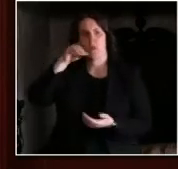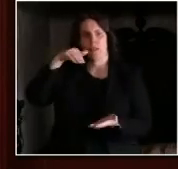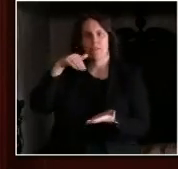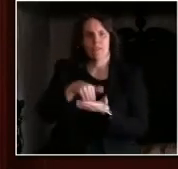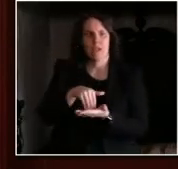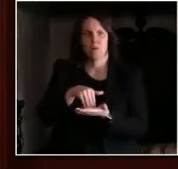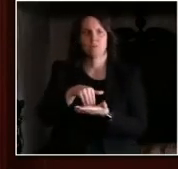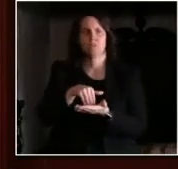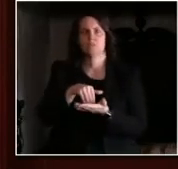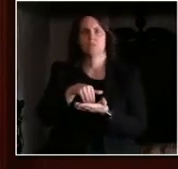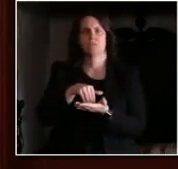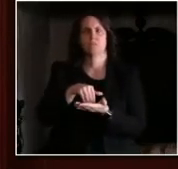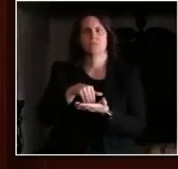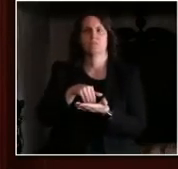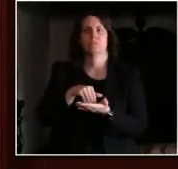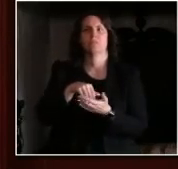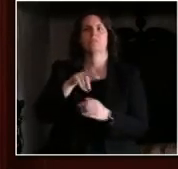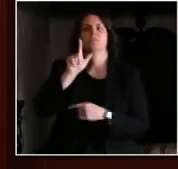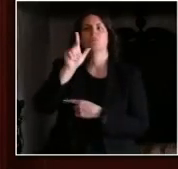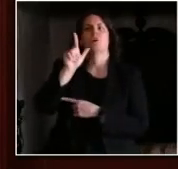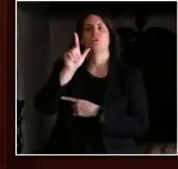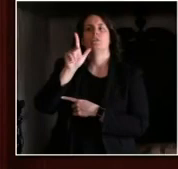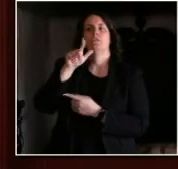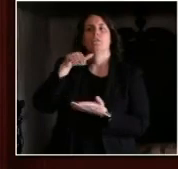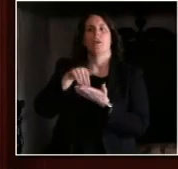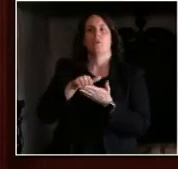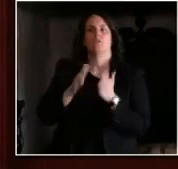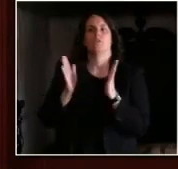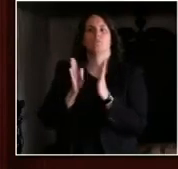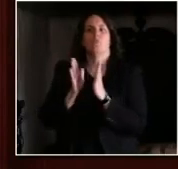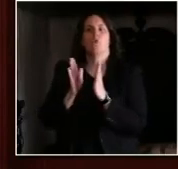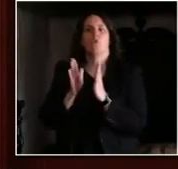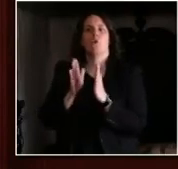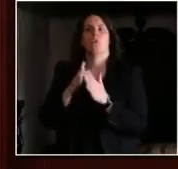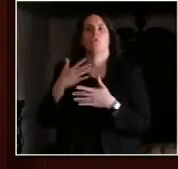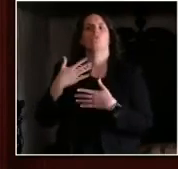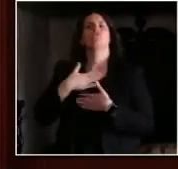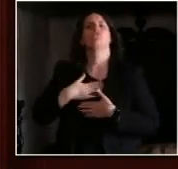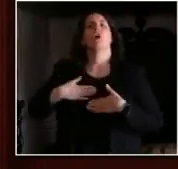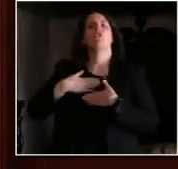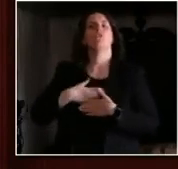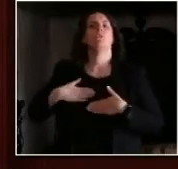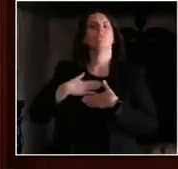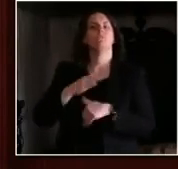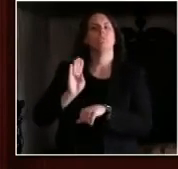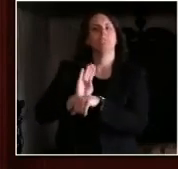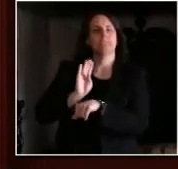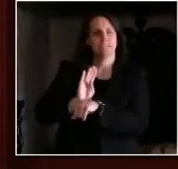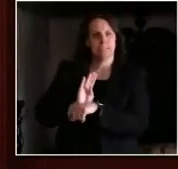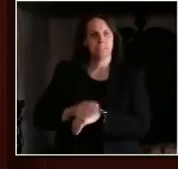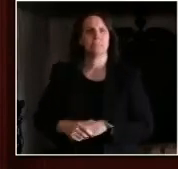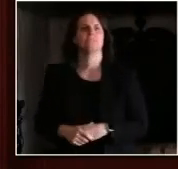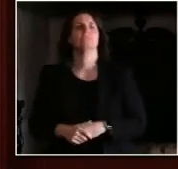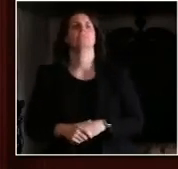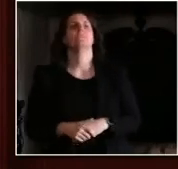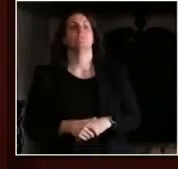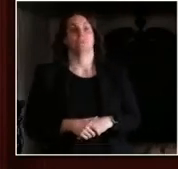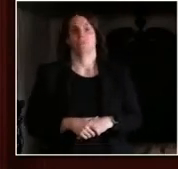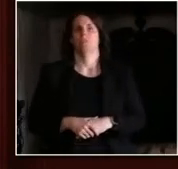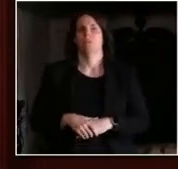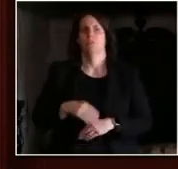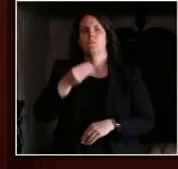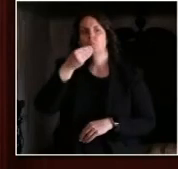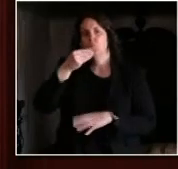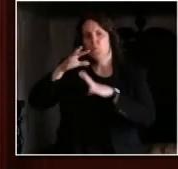businesses, and over 17,000 small food and lodging businesses. All of these businesses have been impacted by